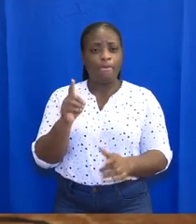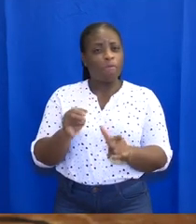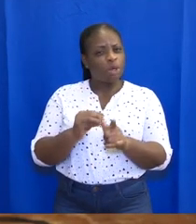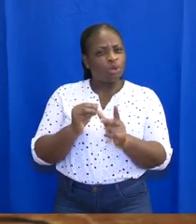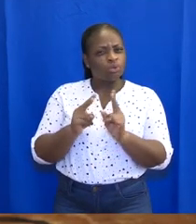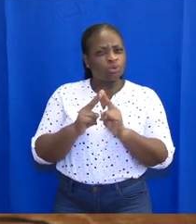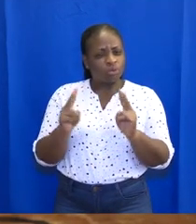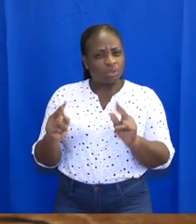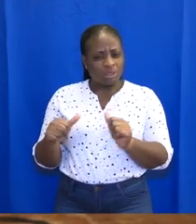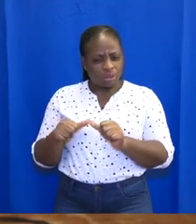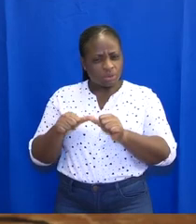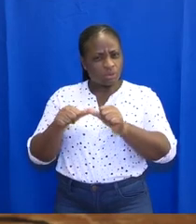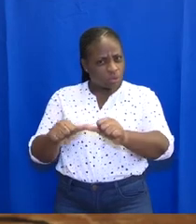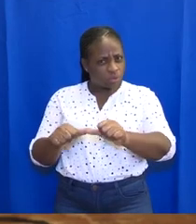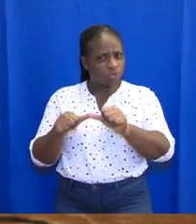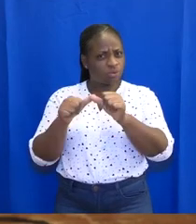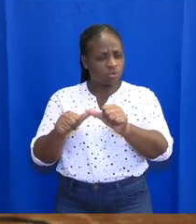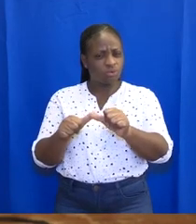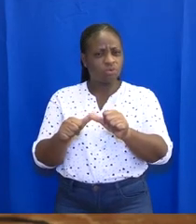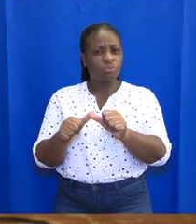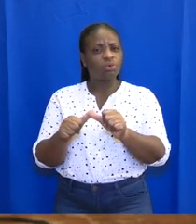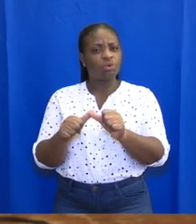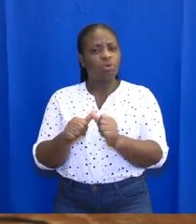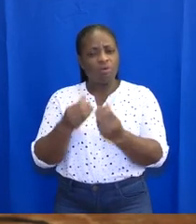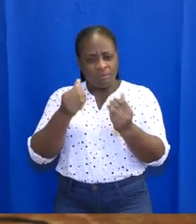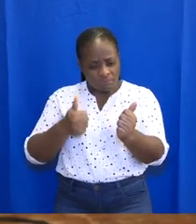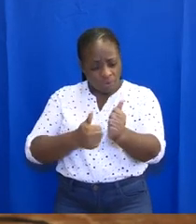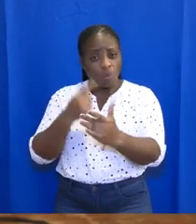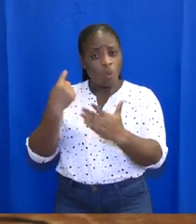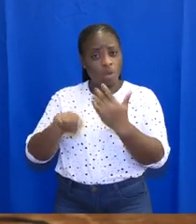So we will have to follow the forces, partners, in our practices,